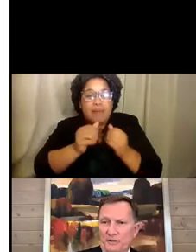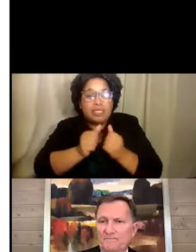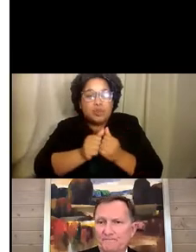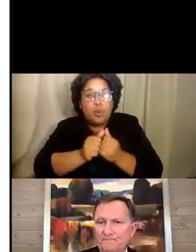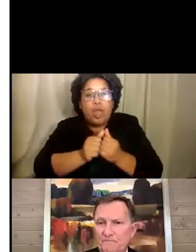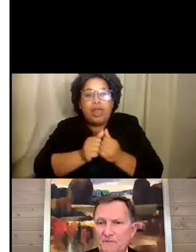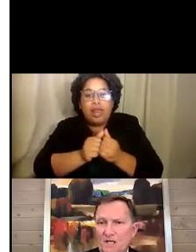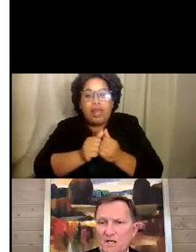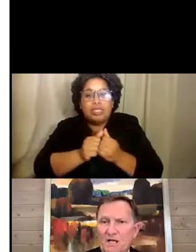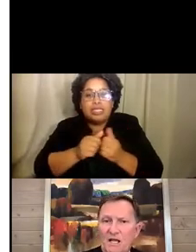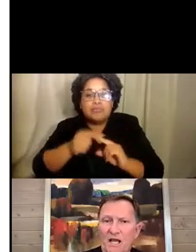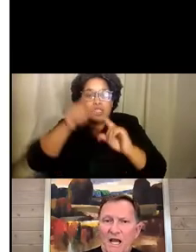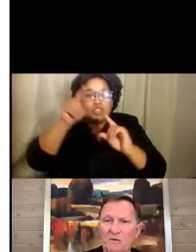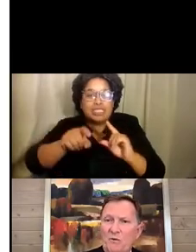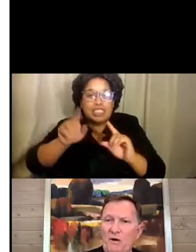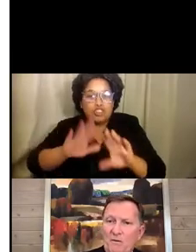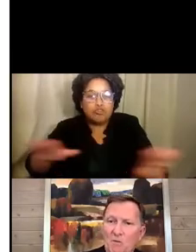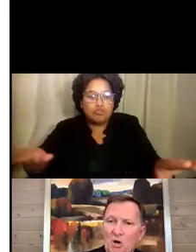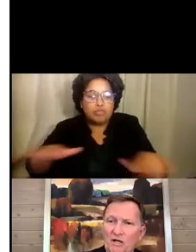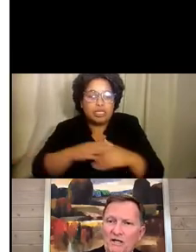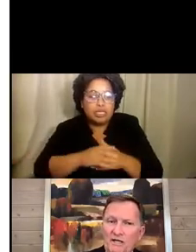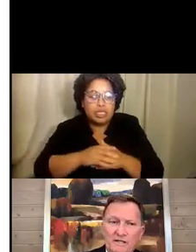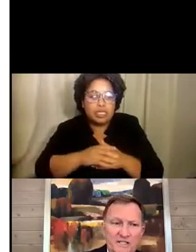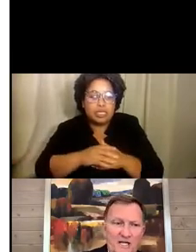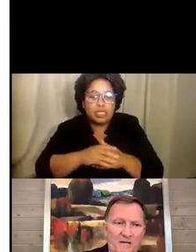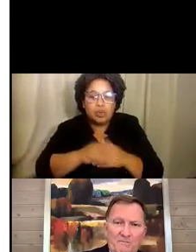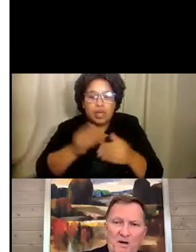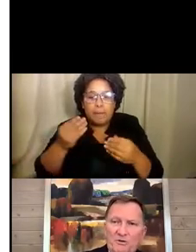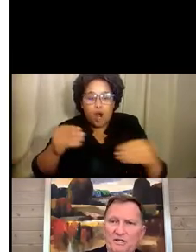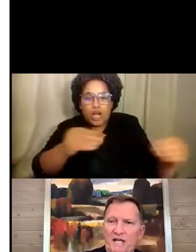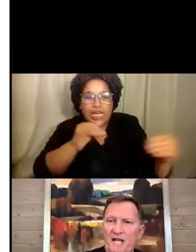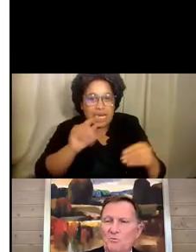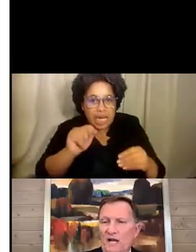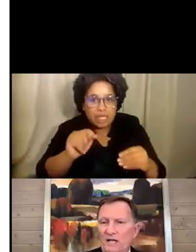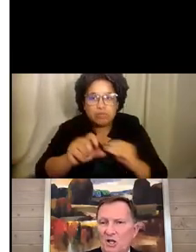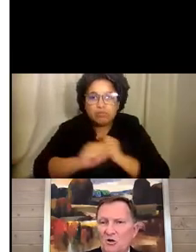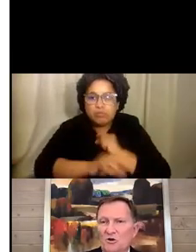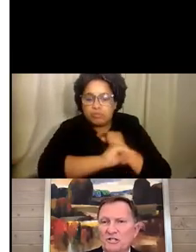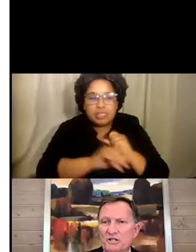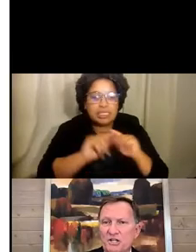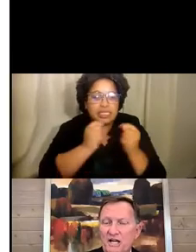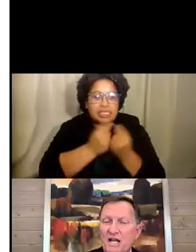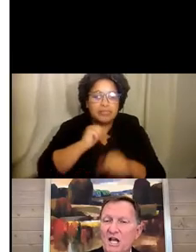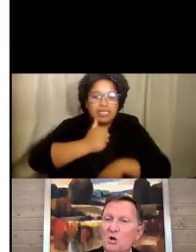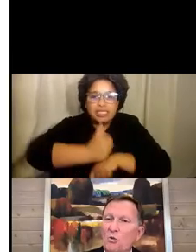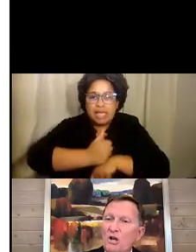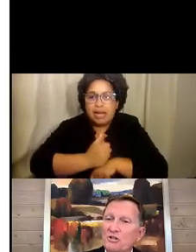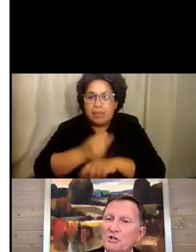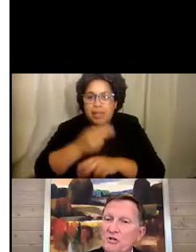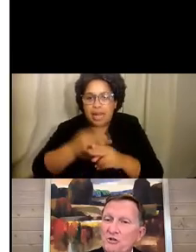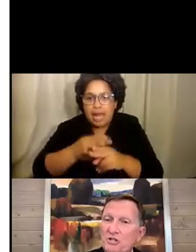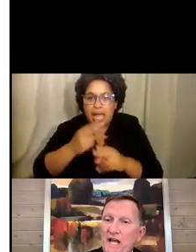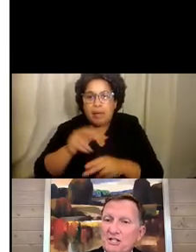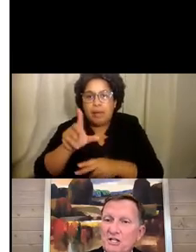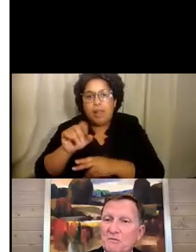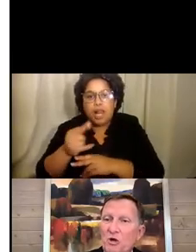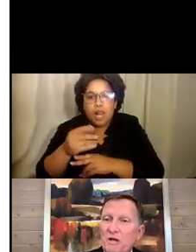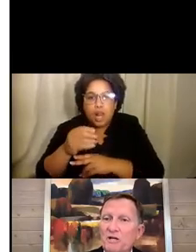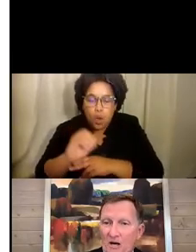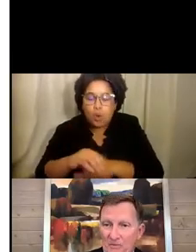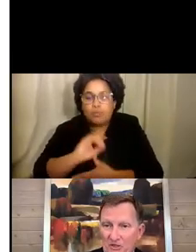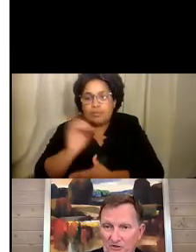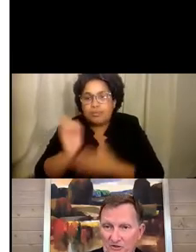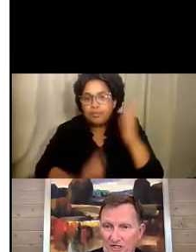children. And we went out and marketed it. The team came up with the name. We had logos and design. We also used it as an